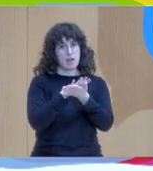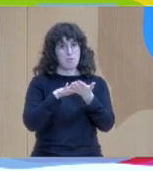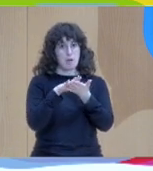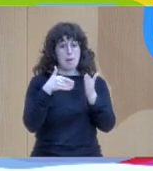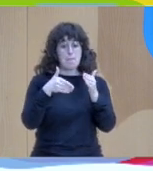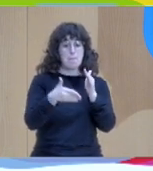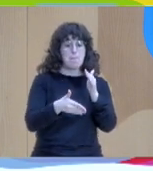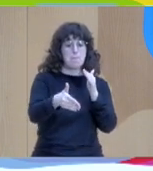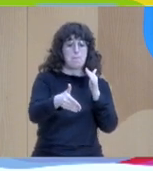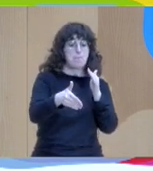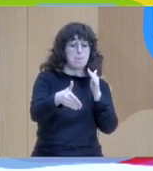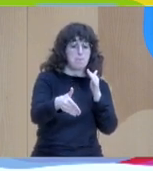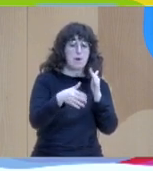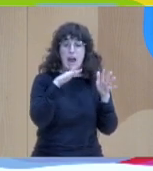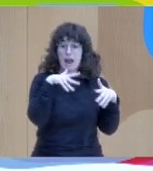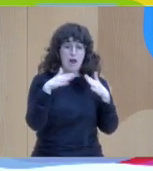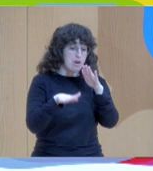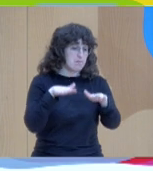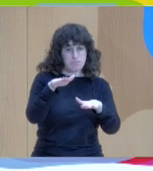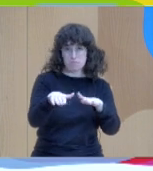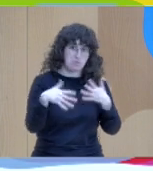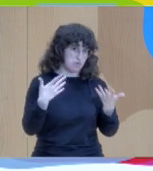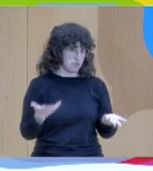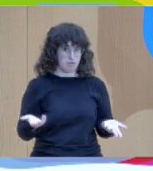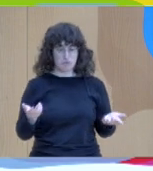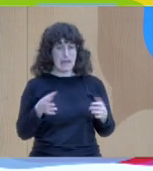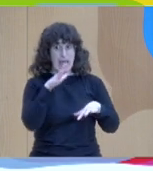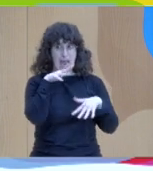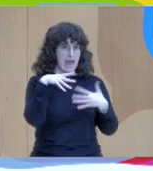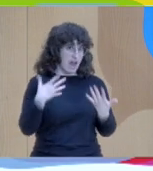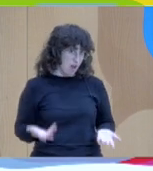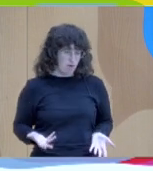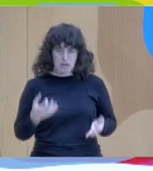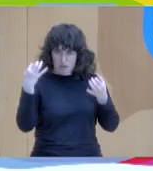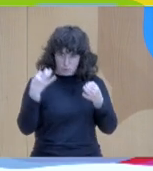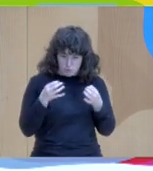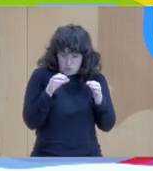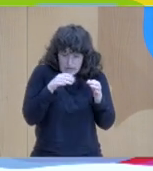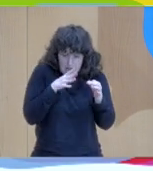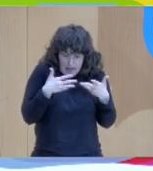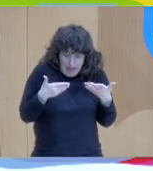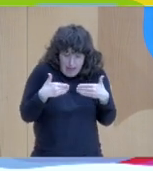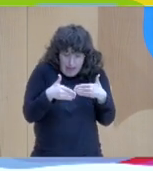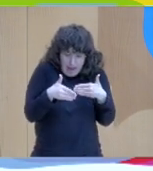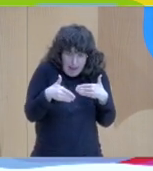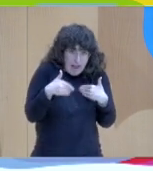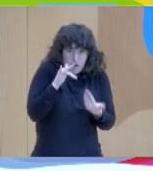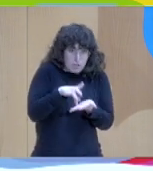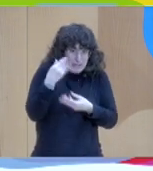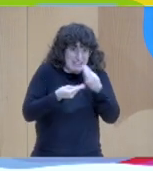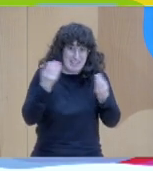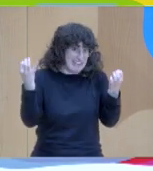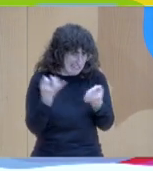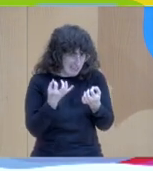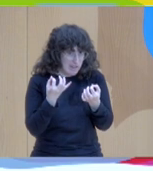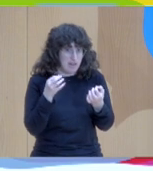next because this makes it concrete you do this I do this and this is how you